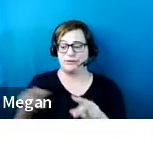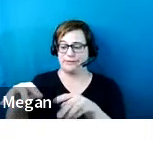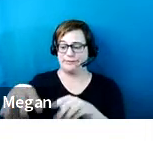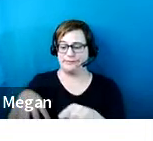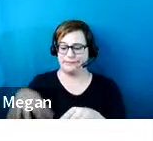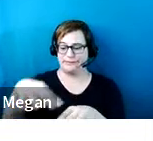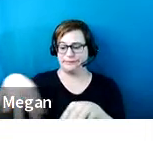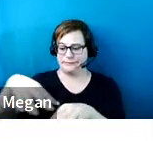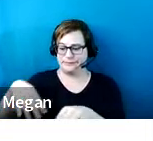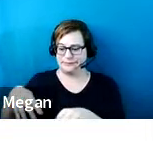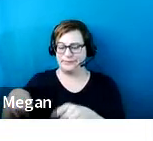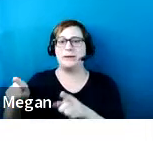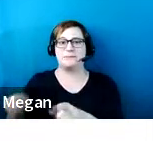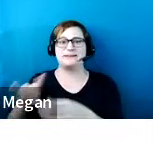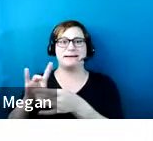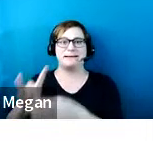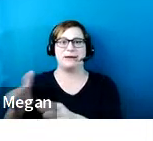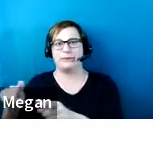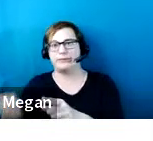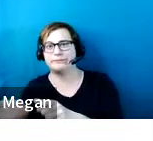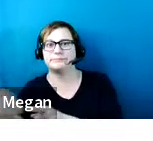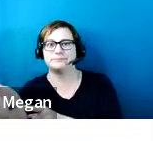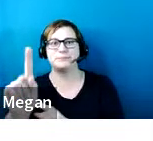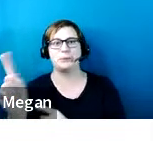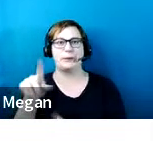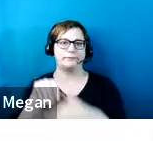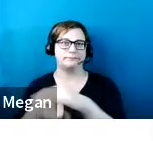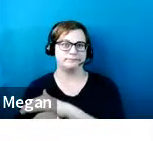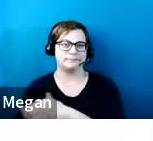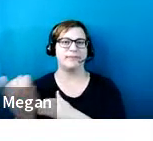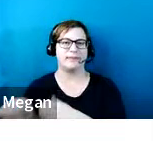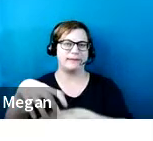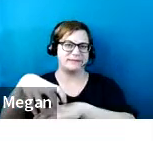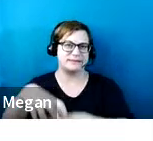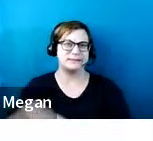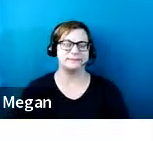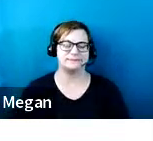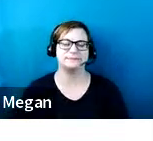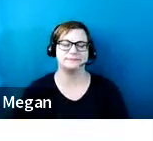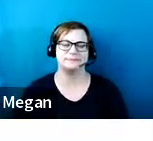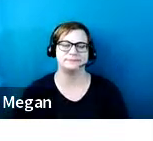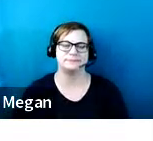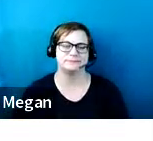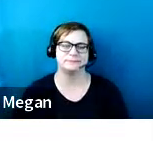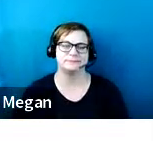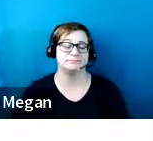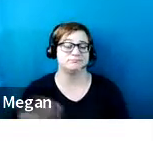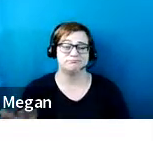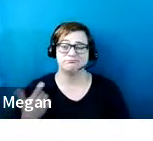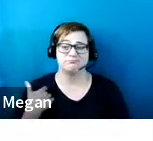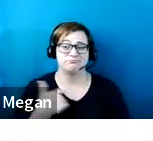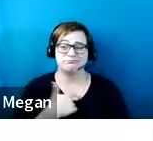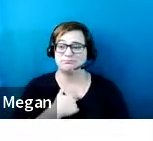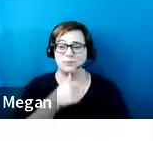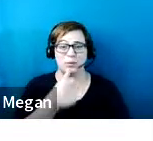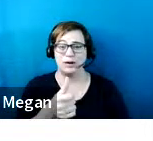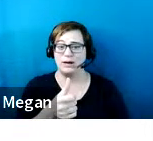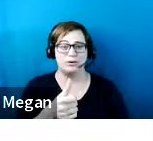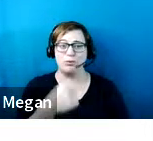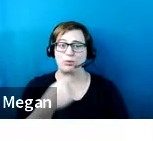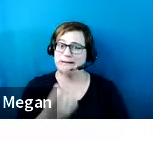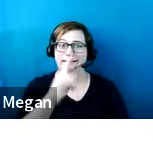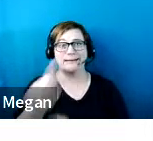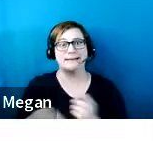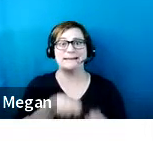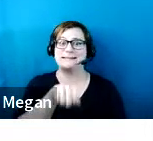of whatever facility it is that you are serving. We don't dictate exactly how